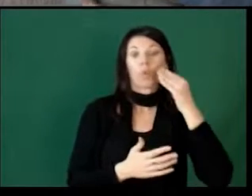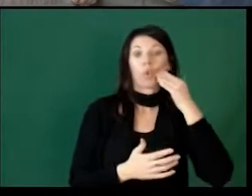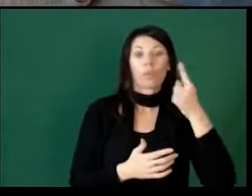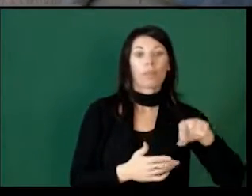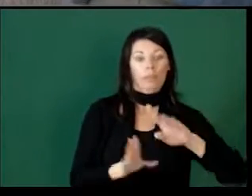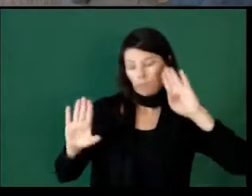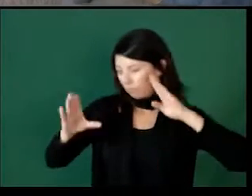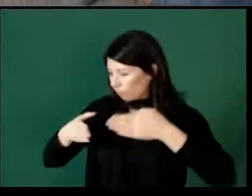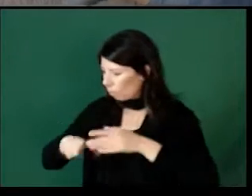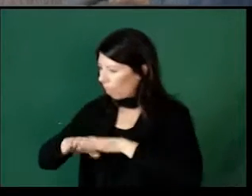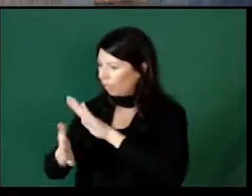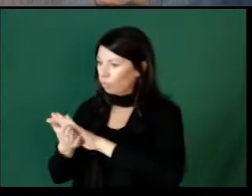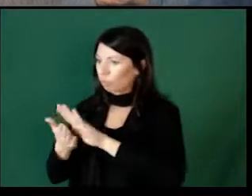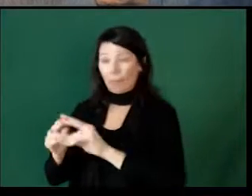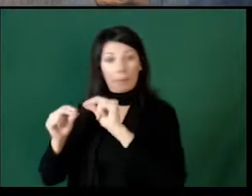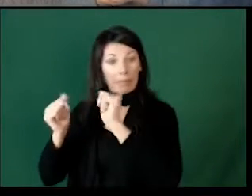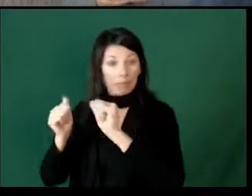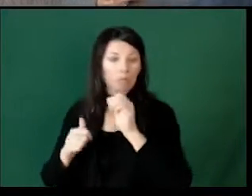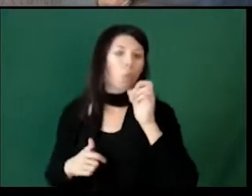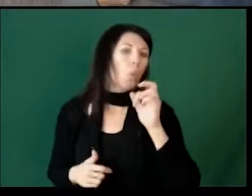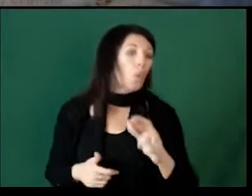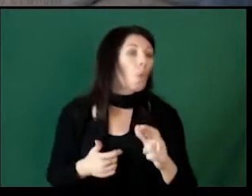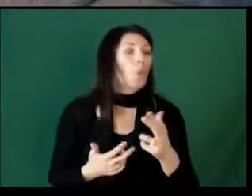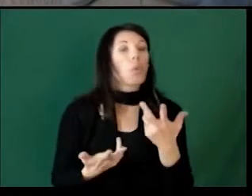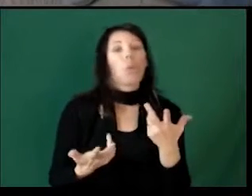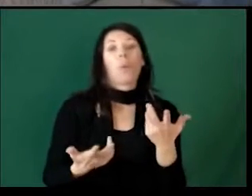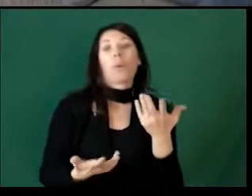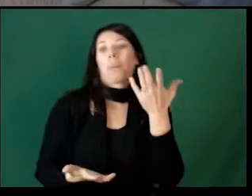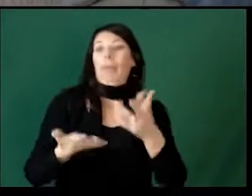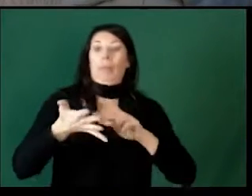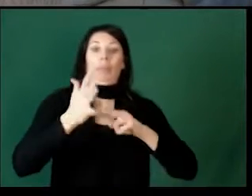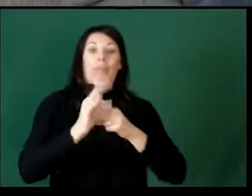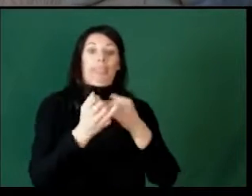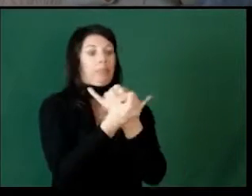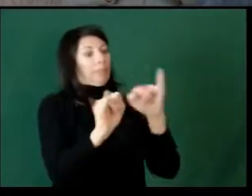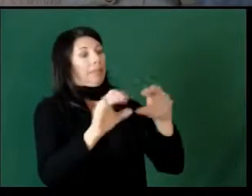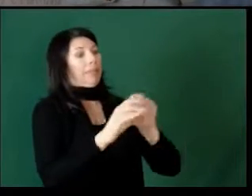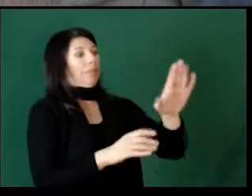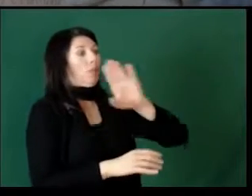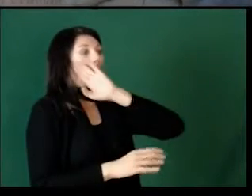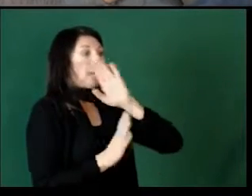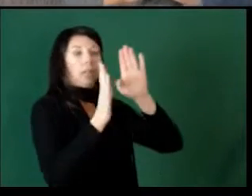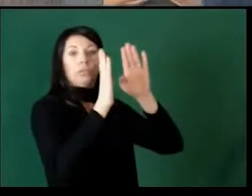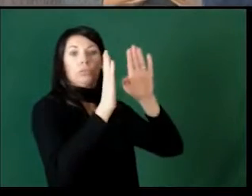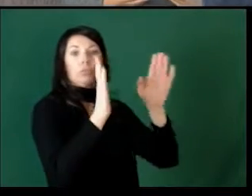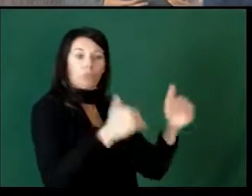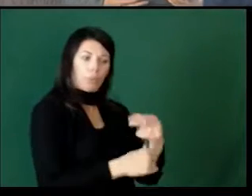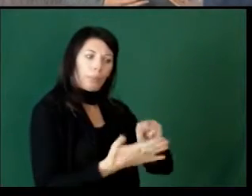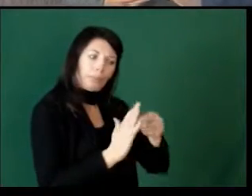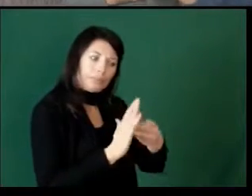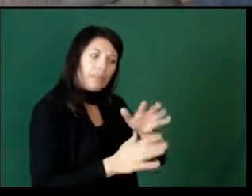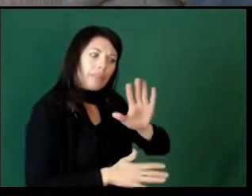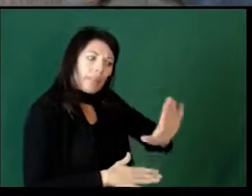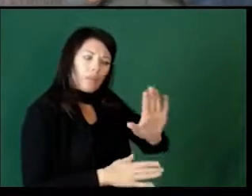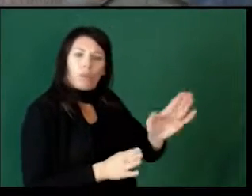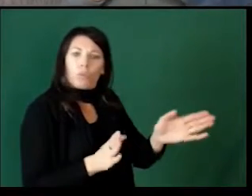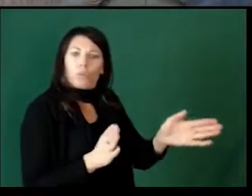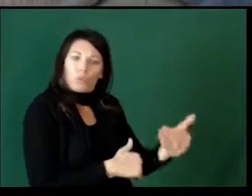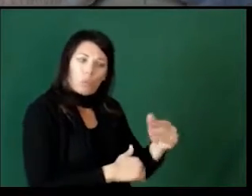Does that mean when they come in the house, they get started right away on their chores? Does that mean that independence in their bedroom means that their bedroom is always clean?